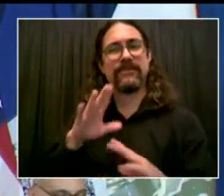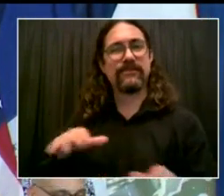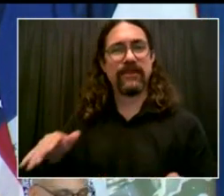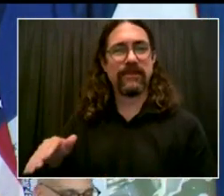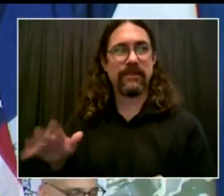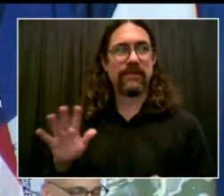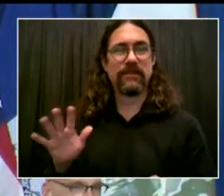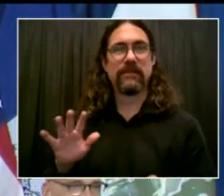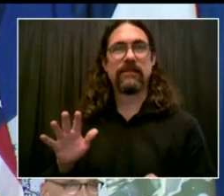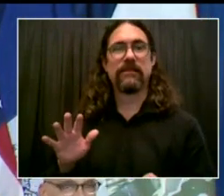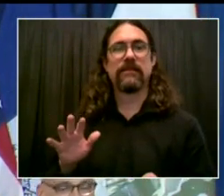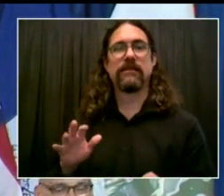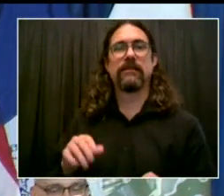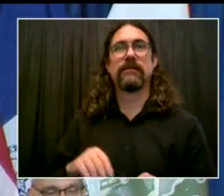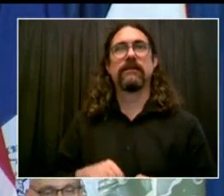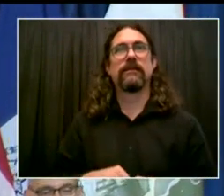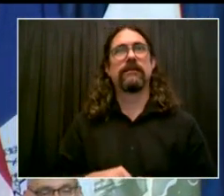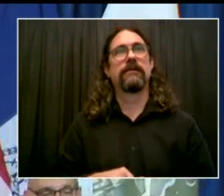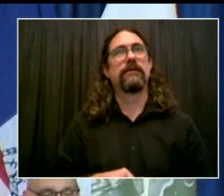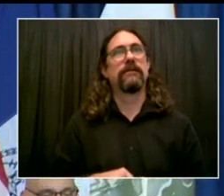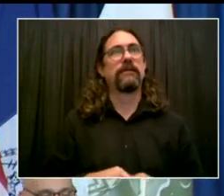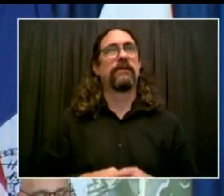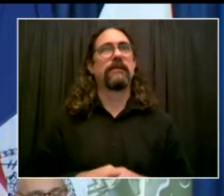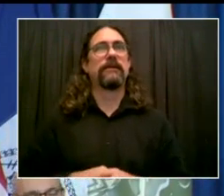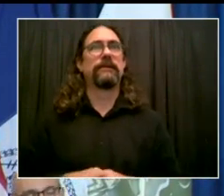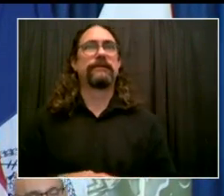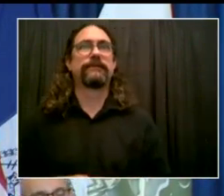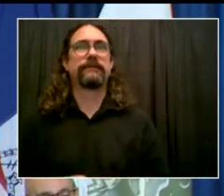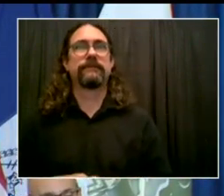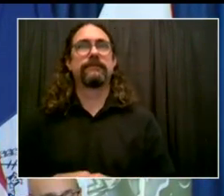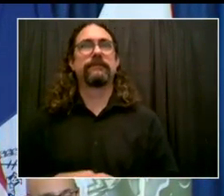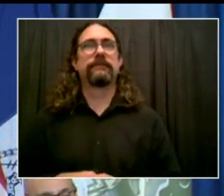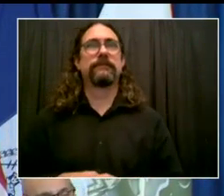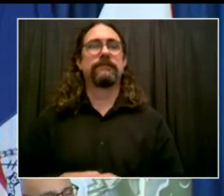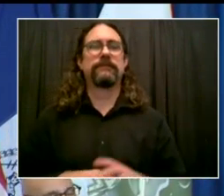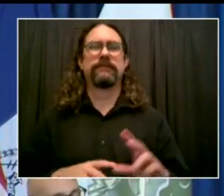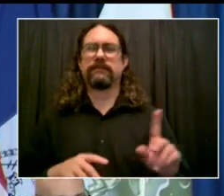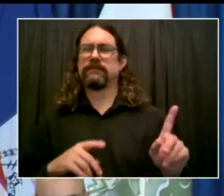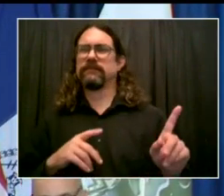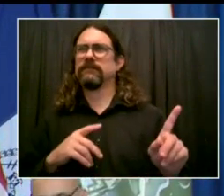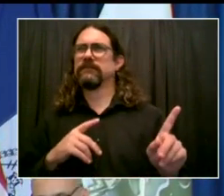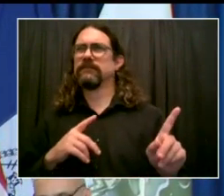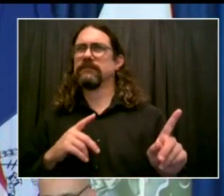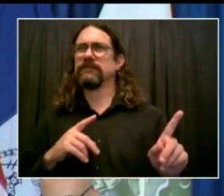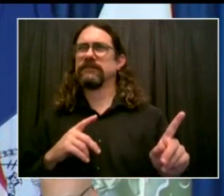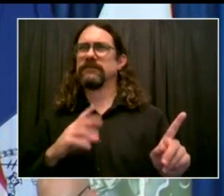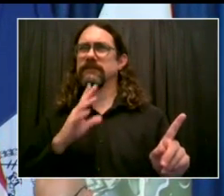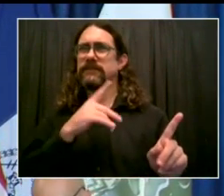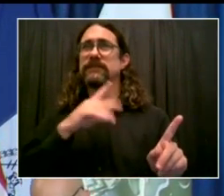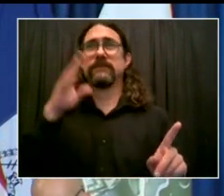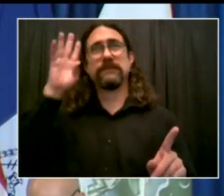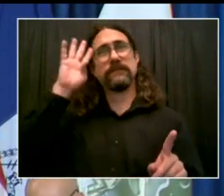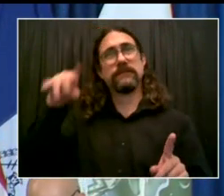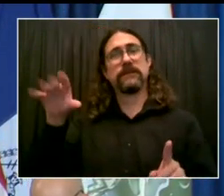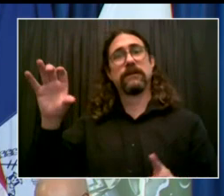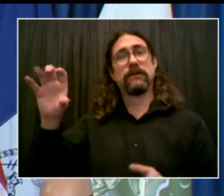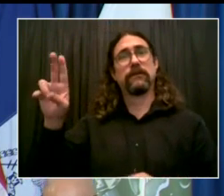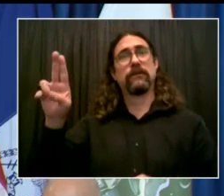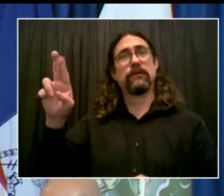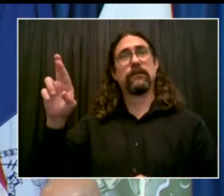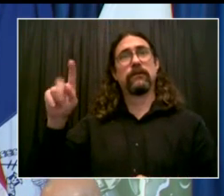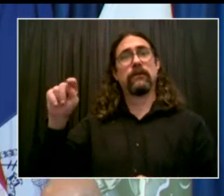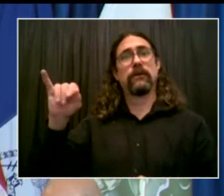asked me not to let Jimmy Otto draw plays for the team because no one would understand them. He likes plays that people can actually remember.